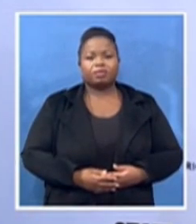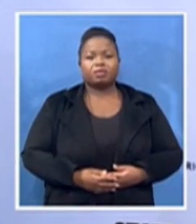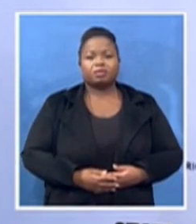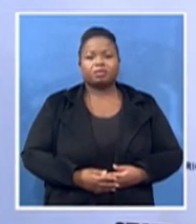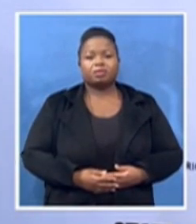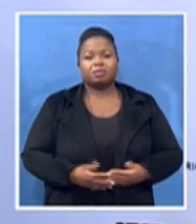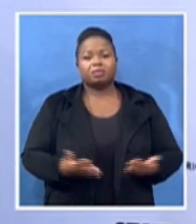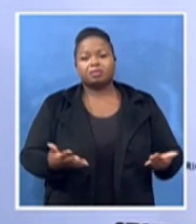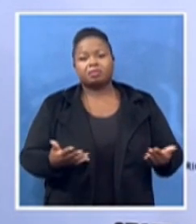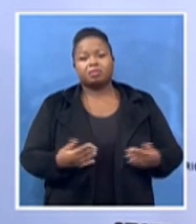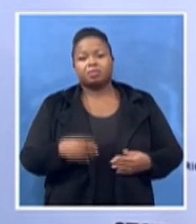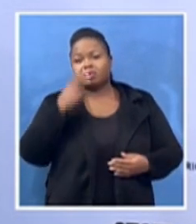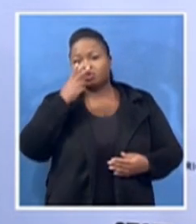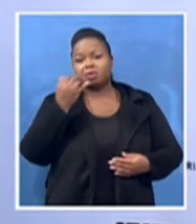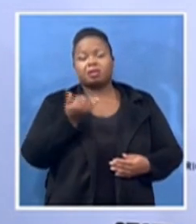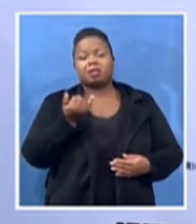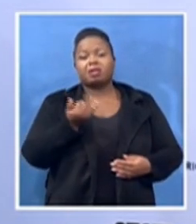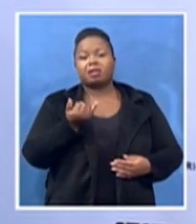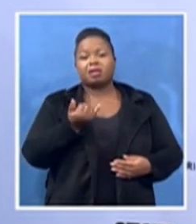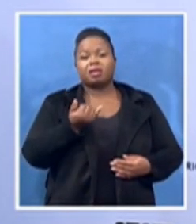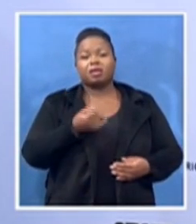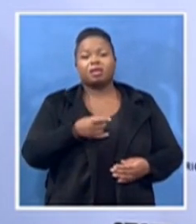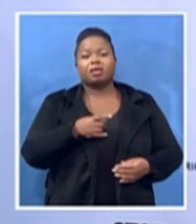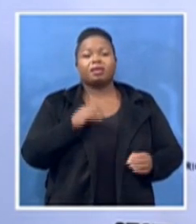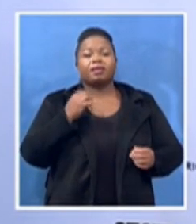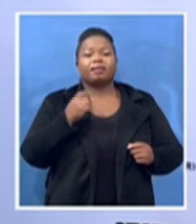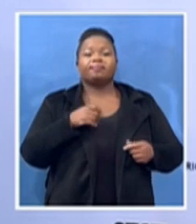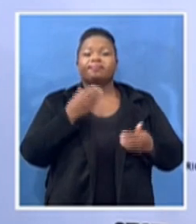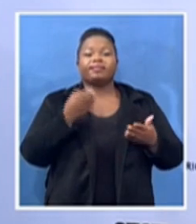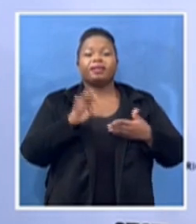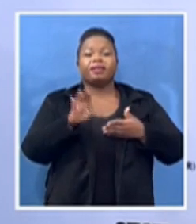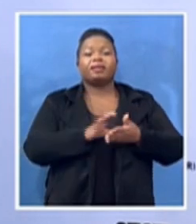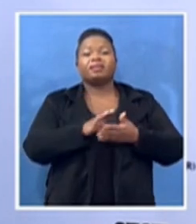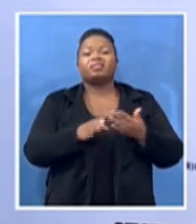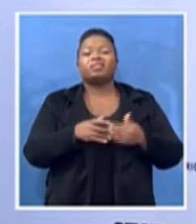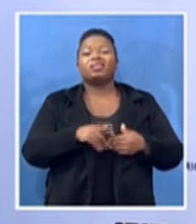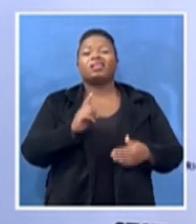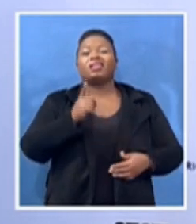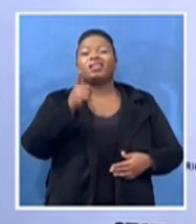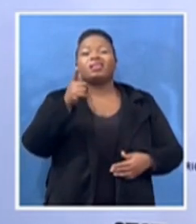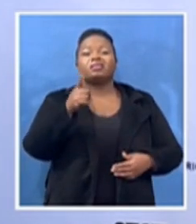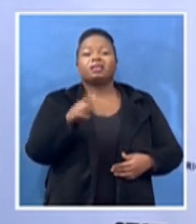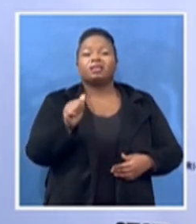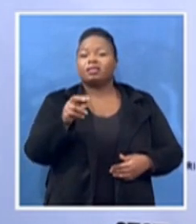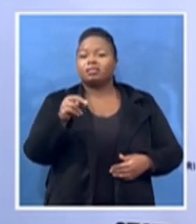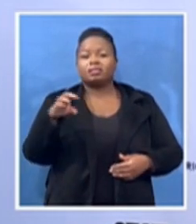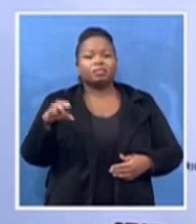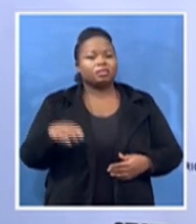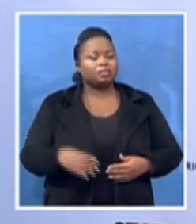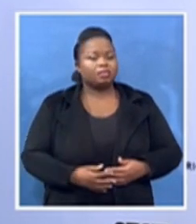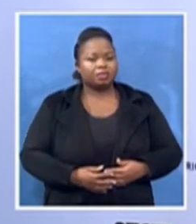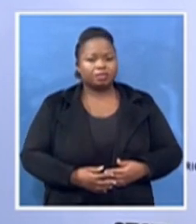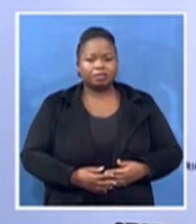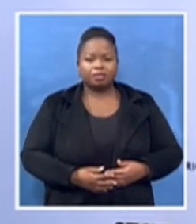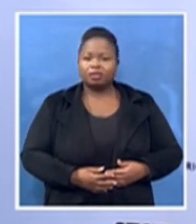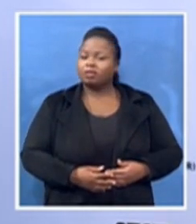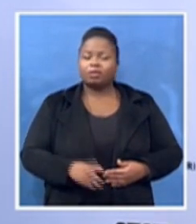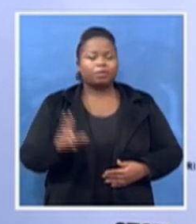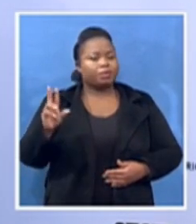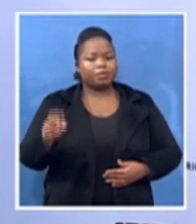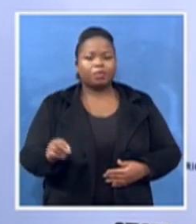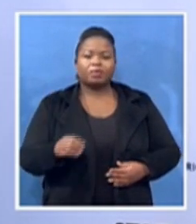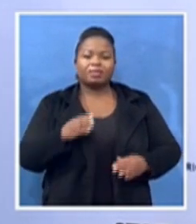banned later in the ANC. They started long ago. There were boundaries